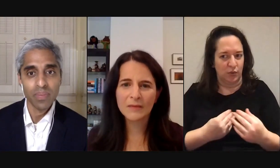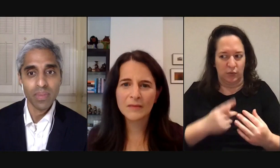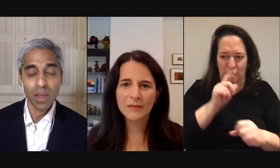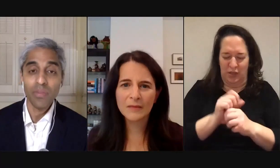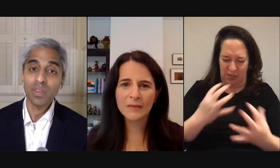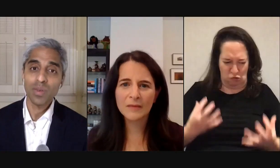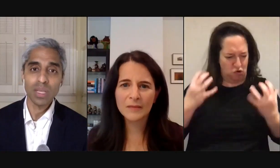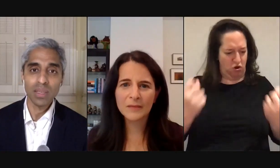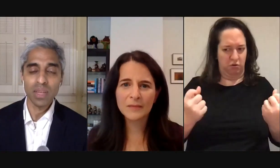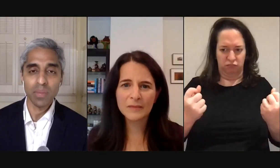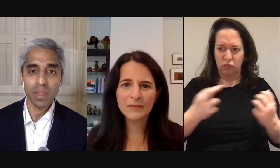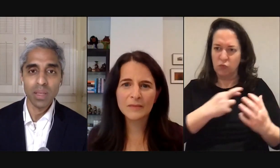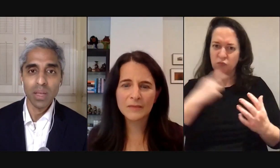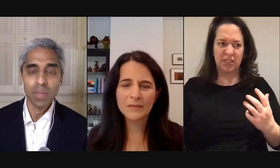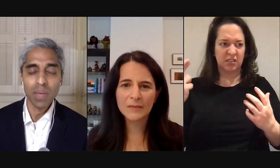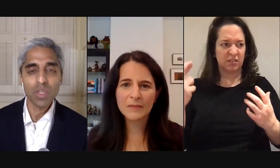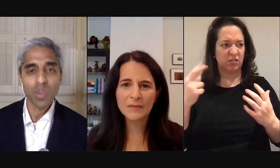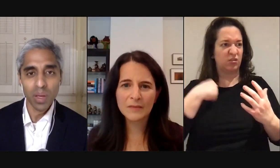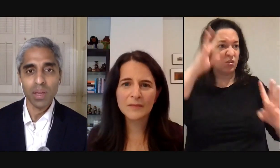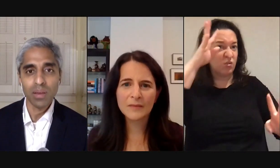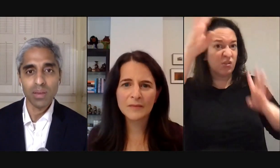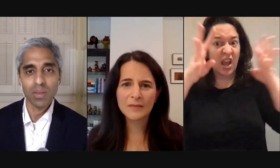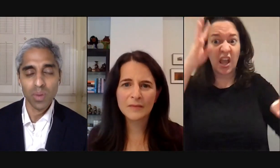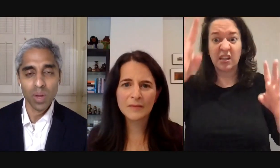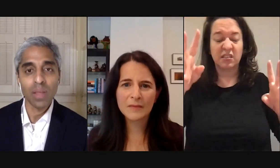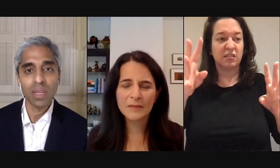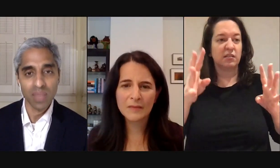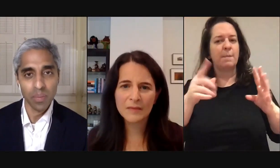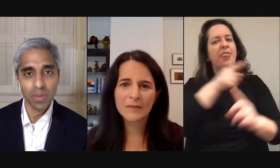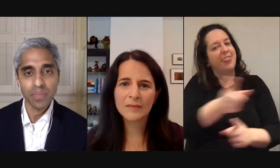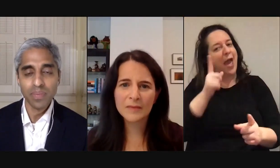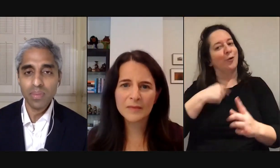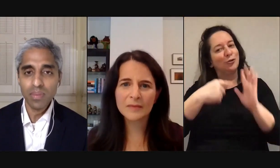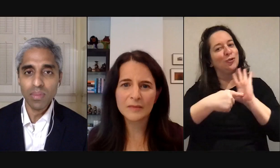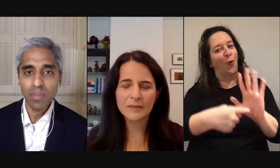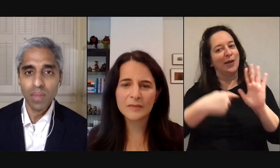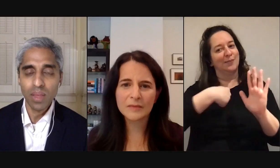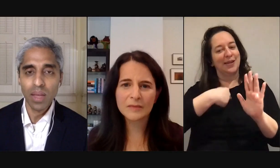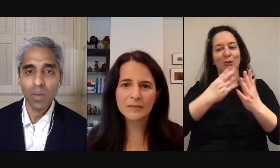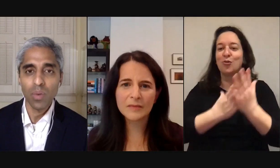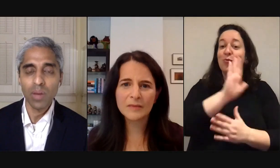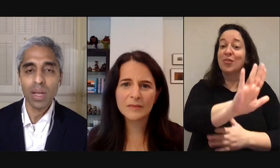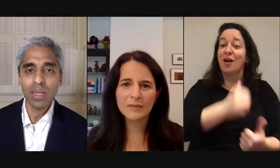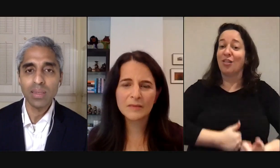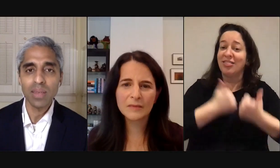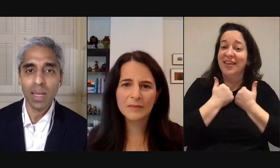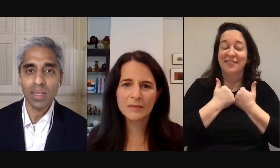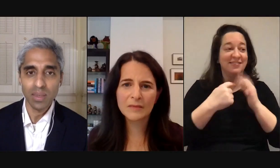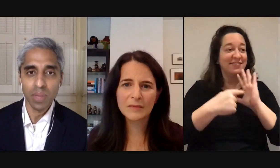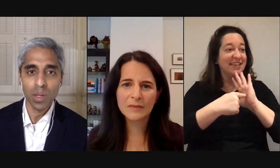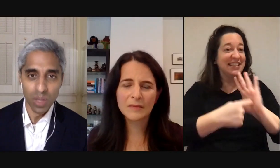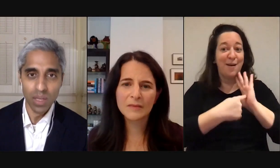and often to creativity but but they were showing me through their lived example that we are not